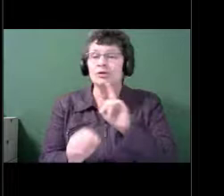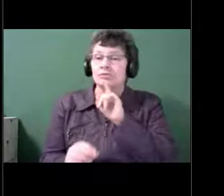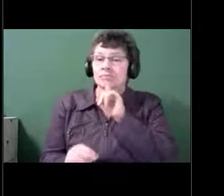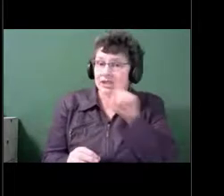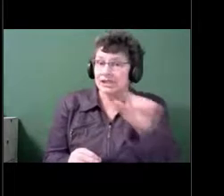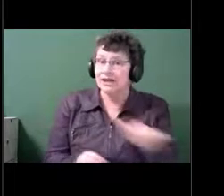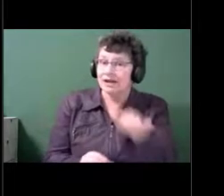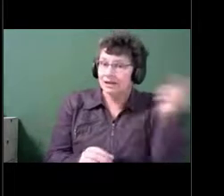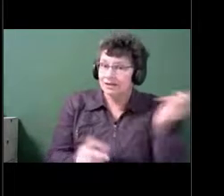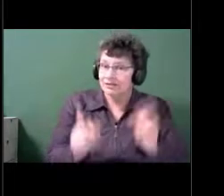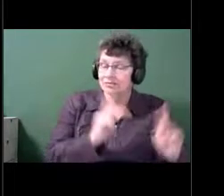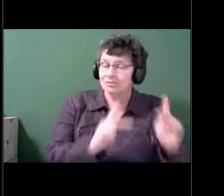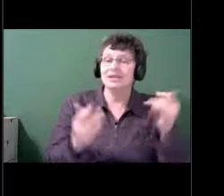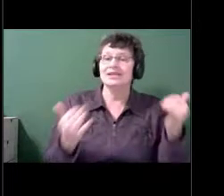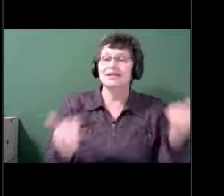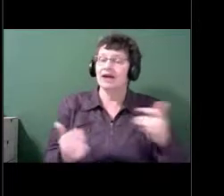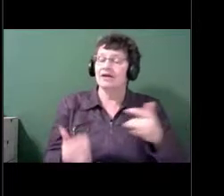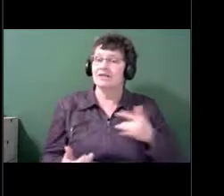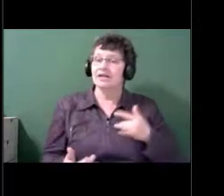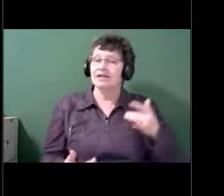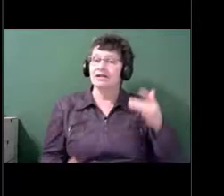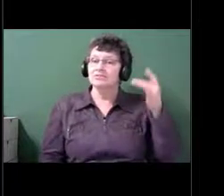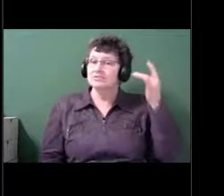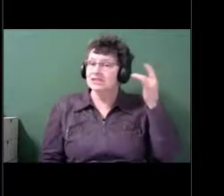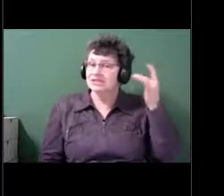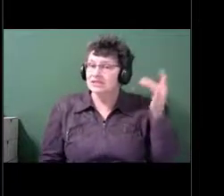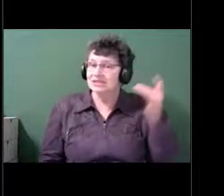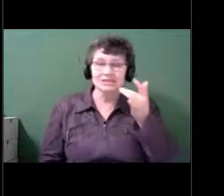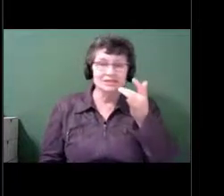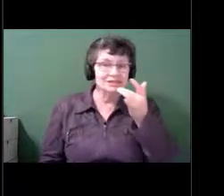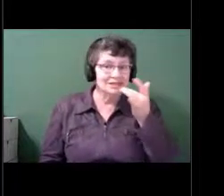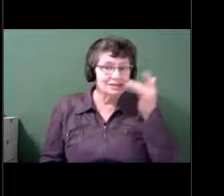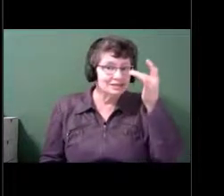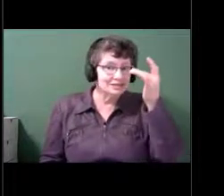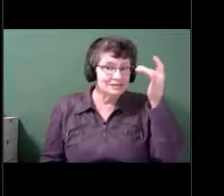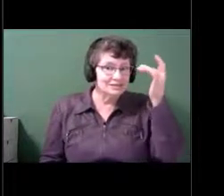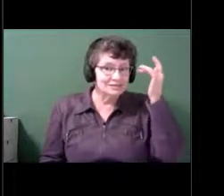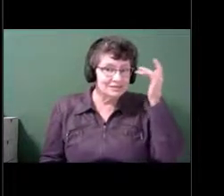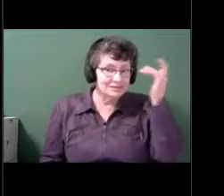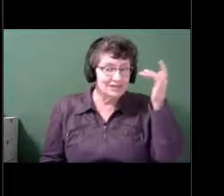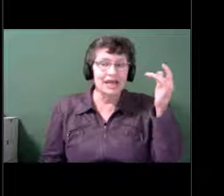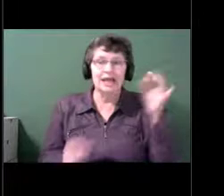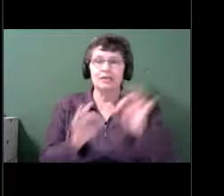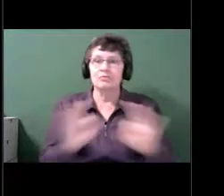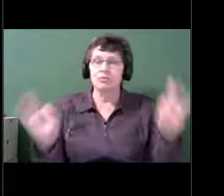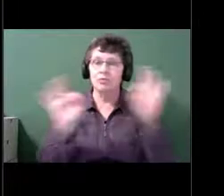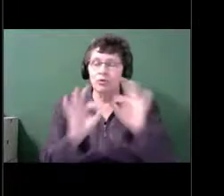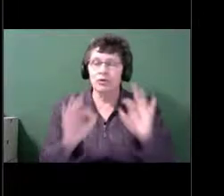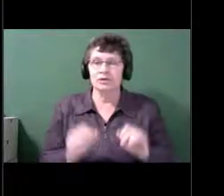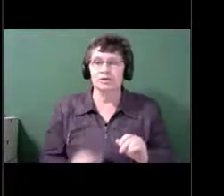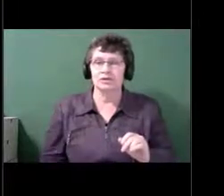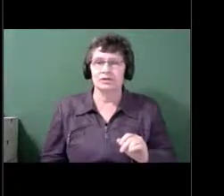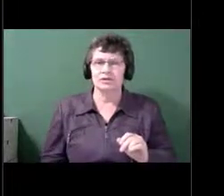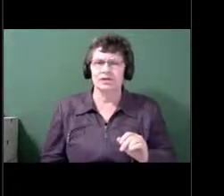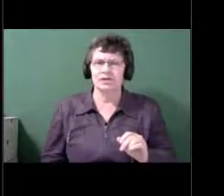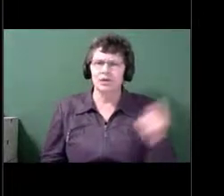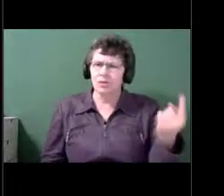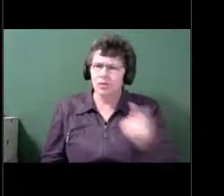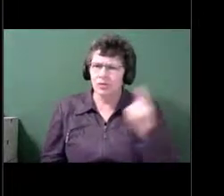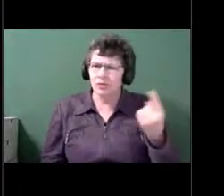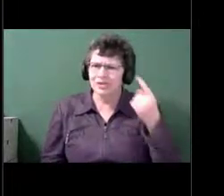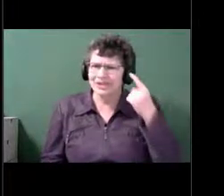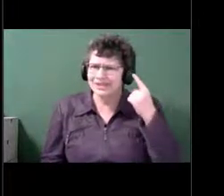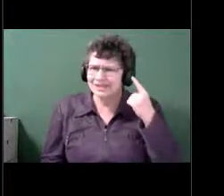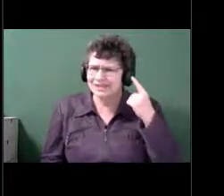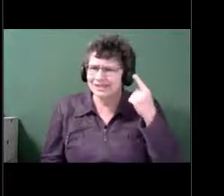aging. And why is that? Well, it's not just ears and eyes. It's because we need, we need to take in information